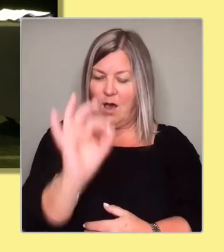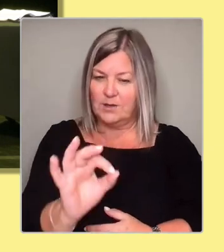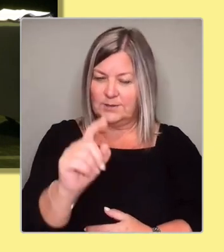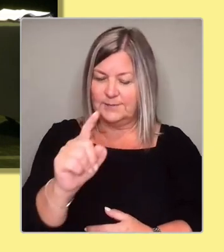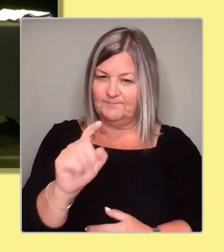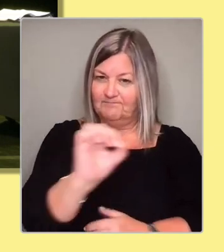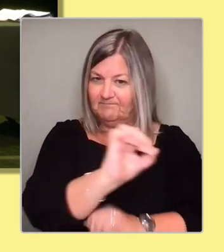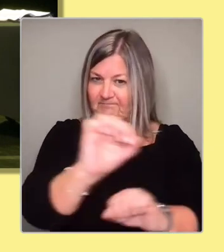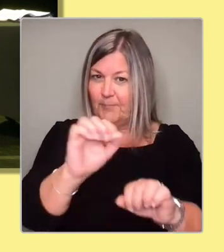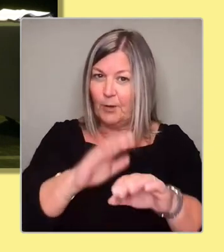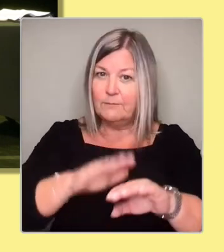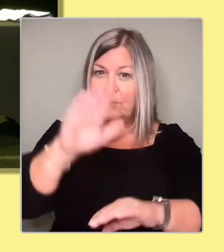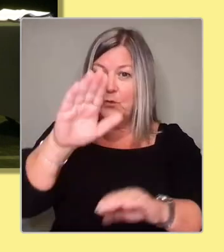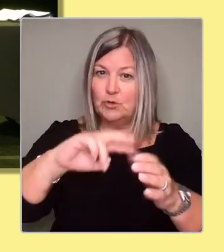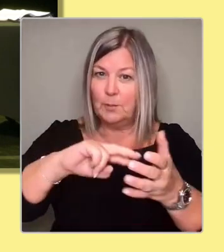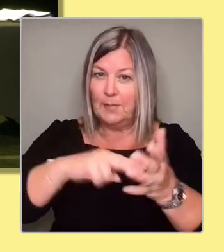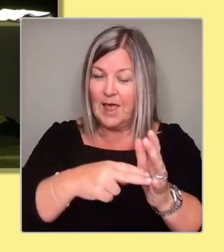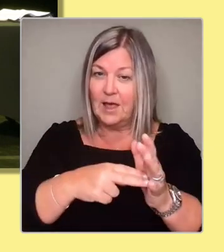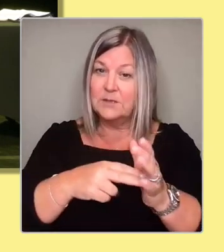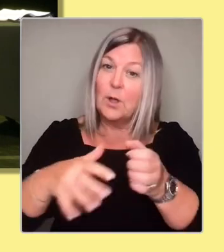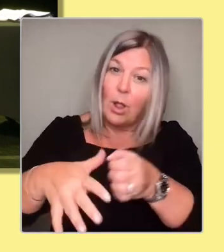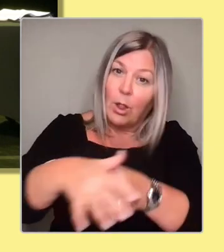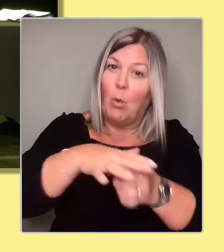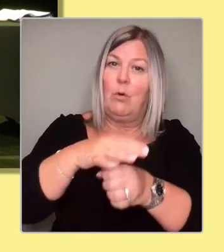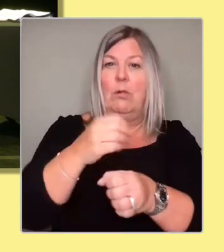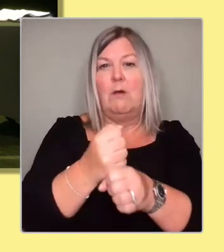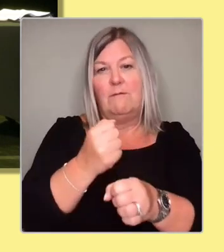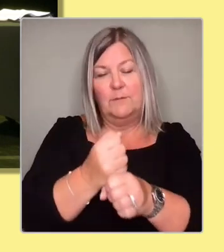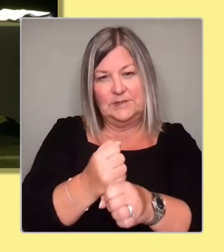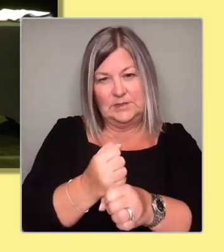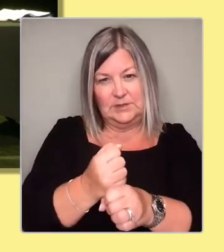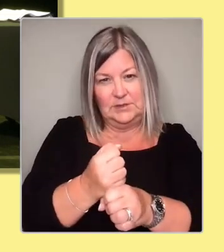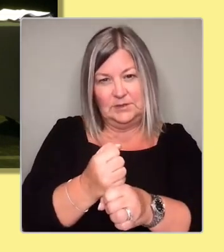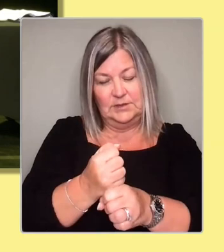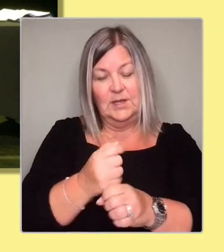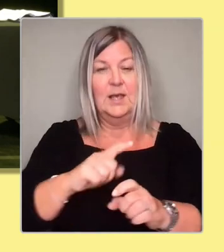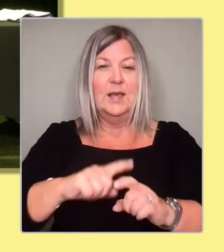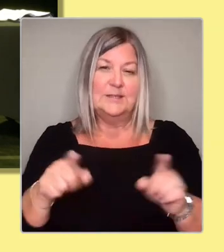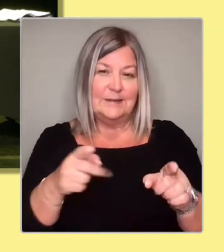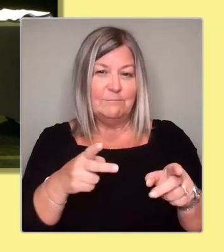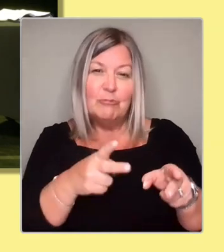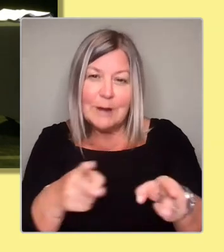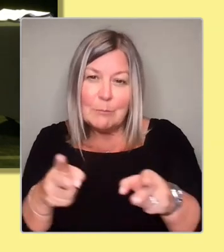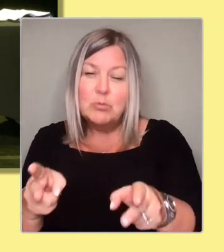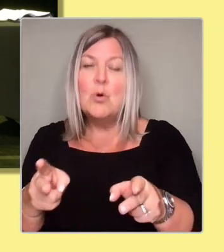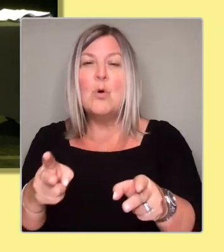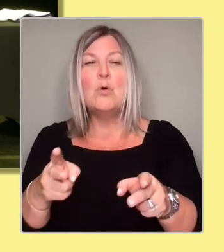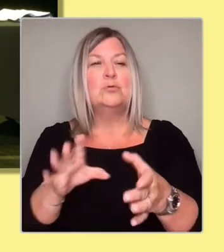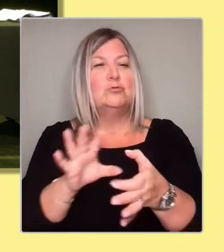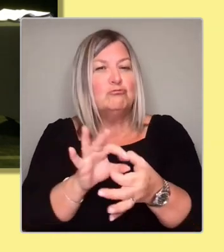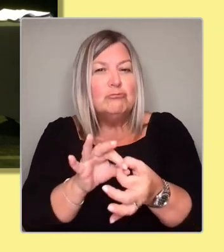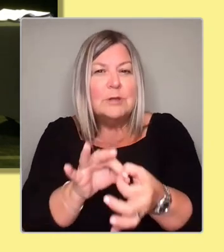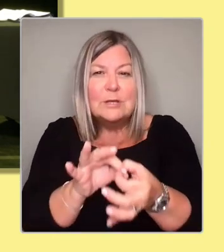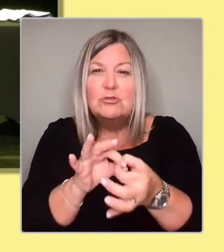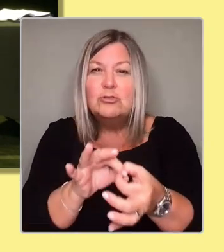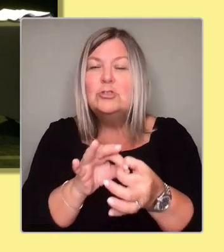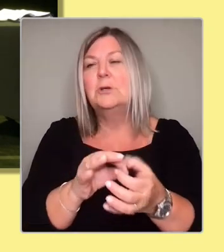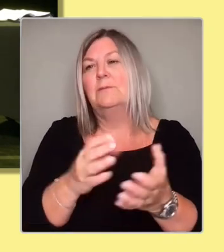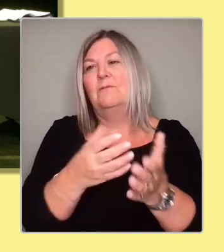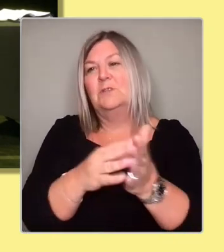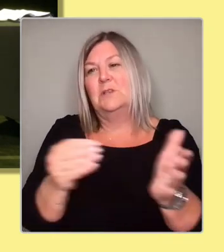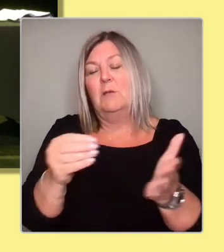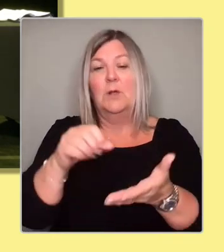and whether they would take a different approach to the relationship with local government, I'm thinking in terms of budget settlements, flexibility of funding,